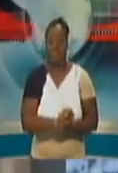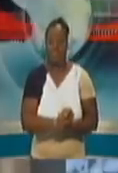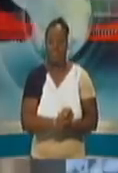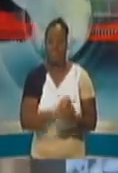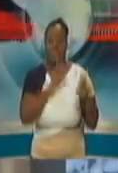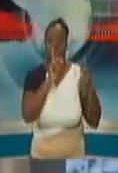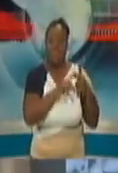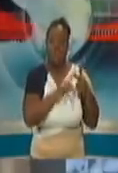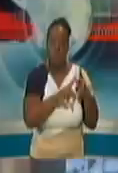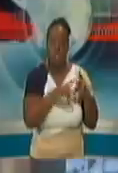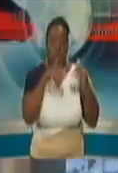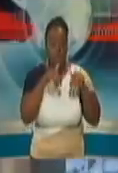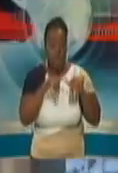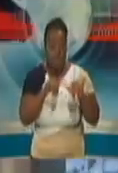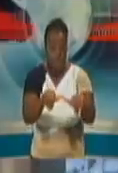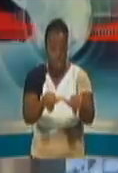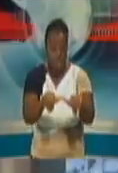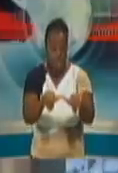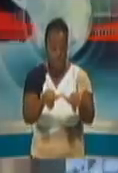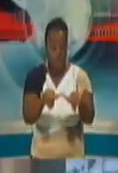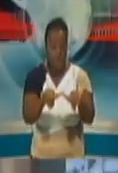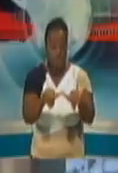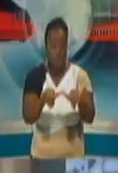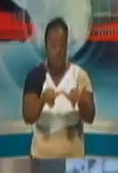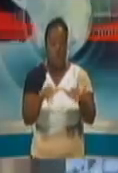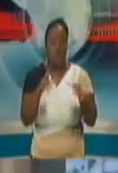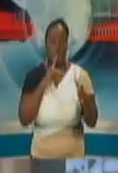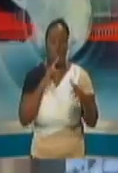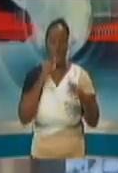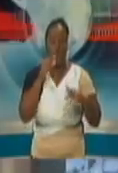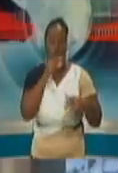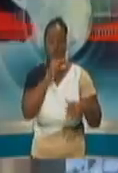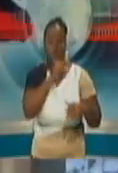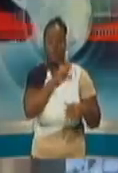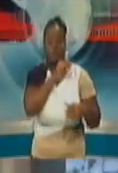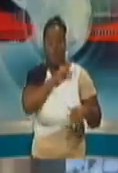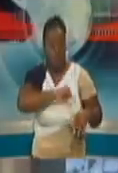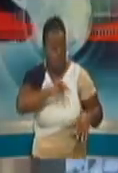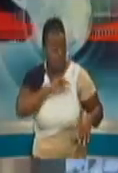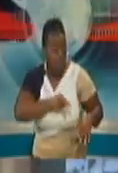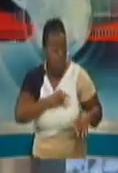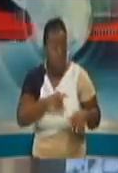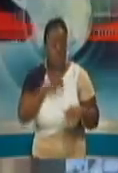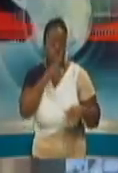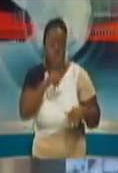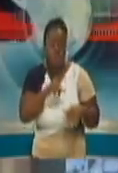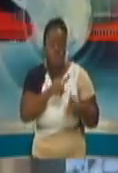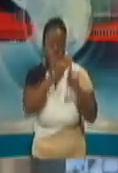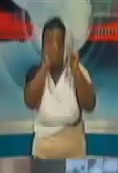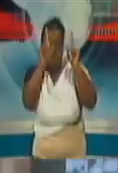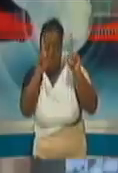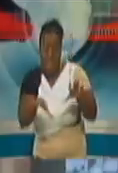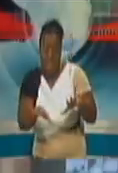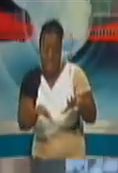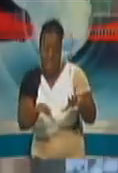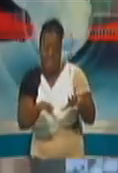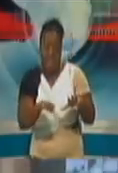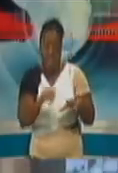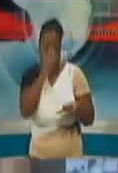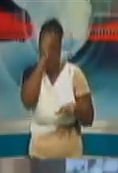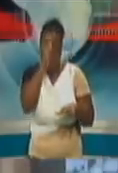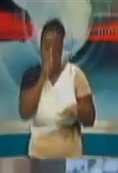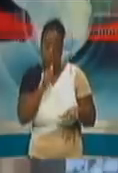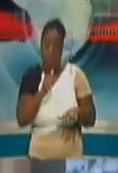build capacity and in the interest of quality assurance testing in the private sector, does the ministry have a full list of